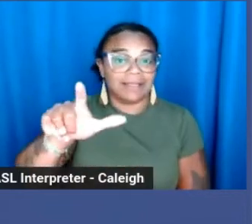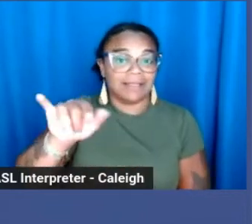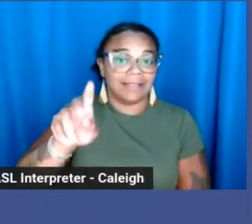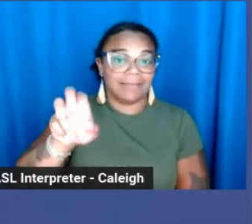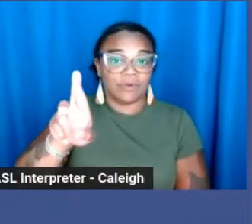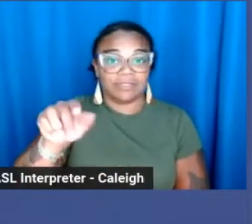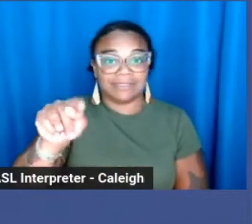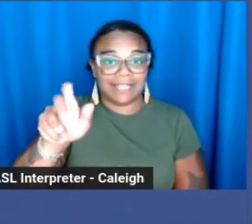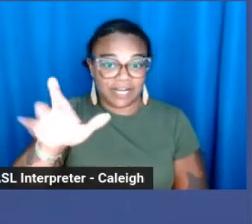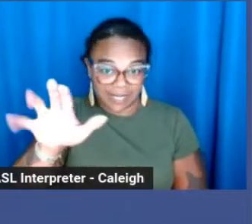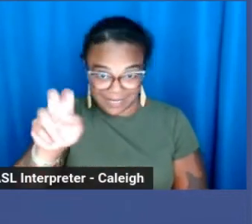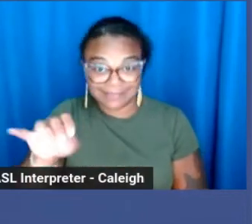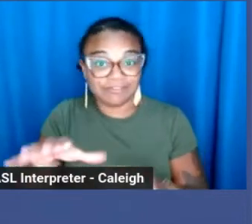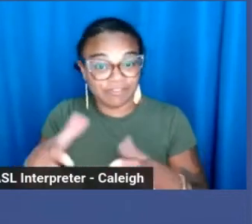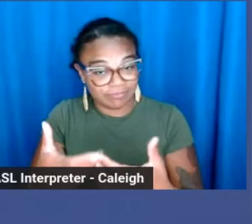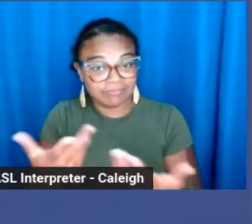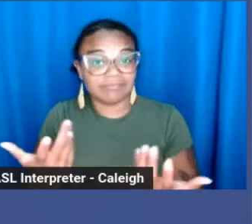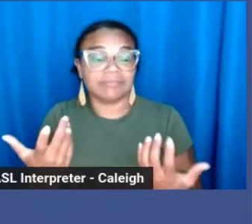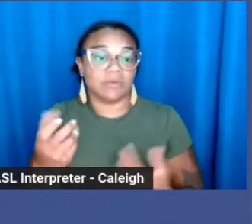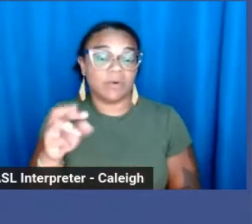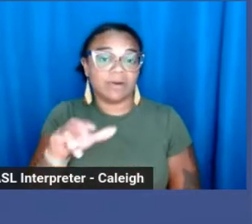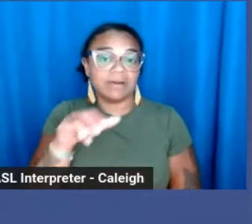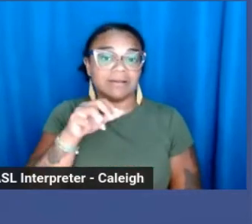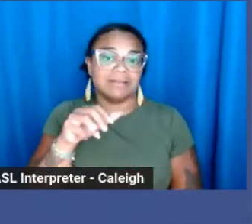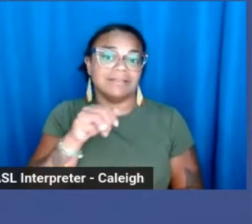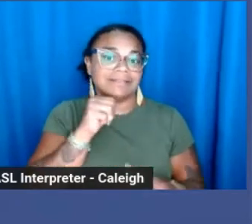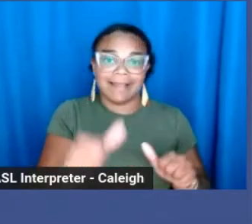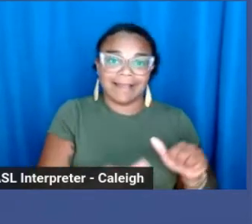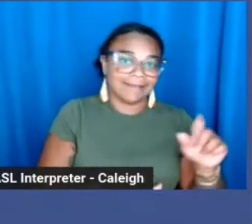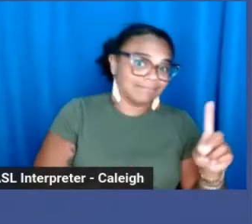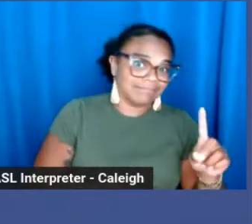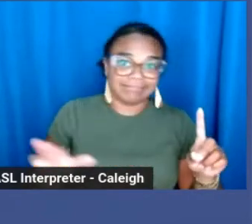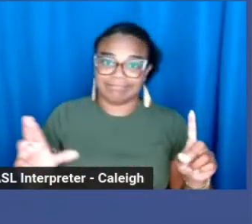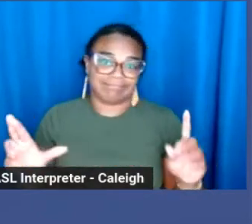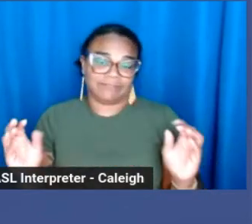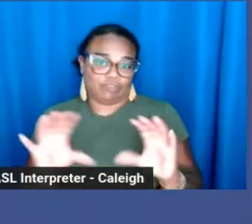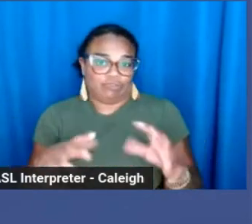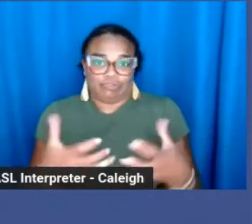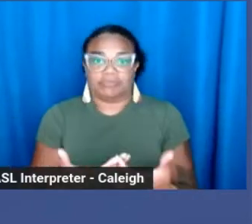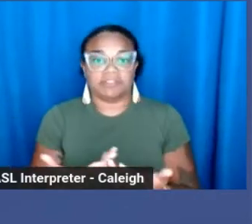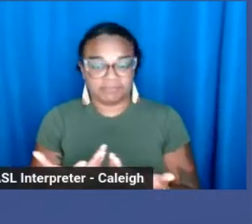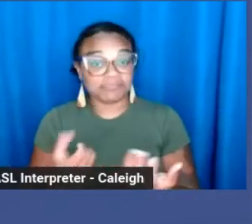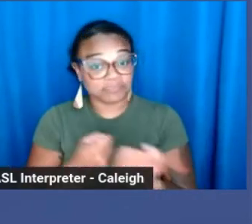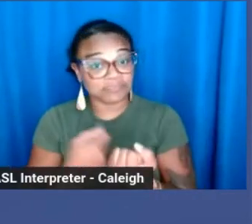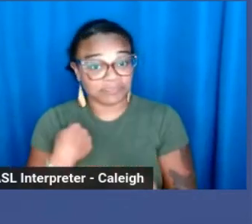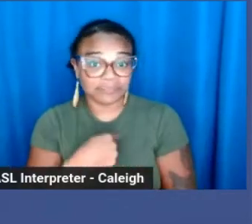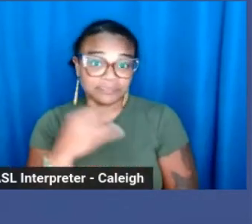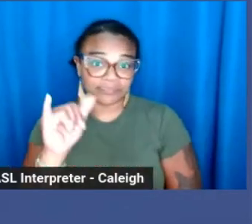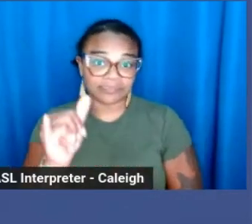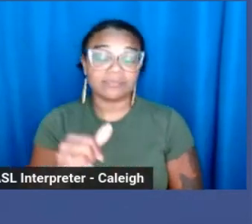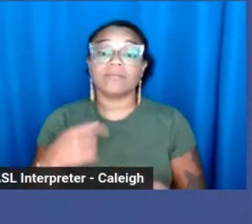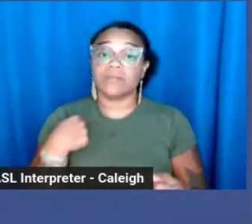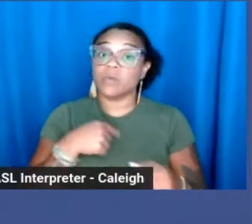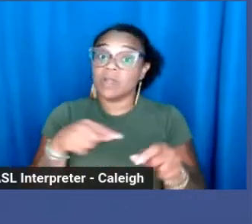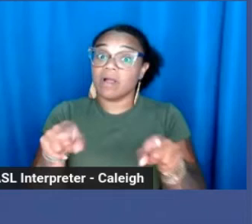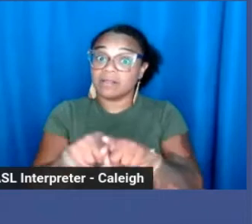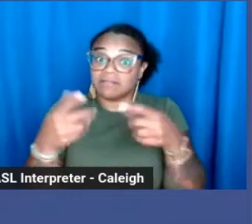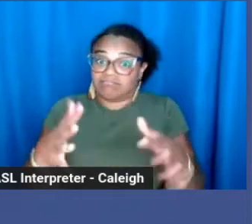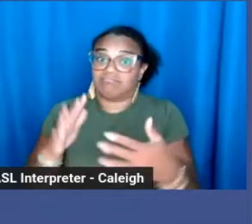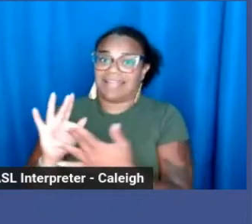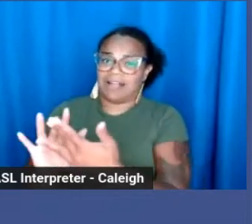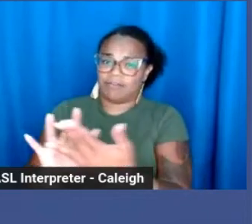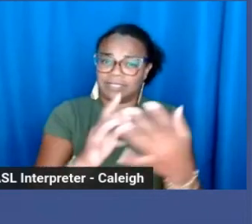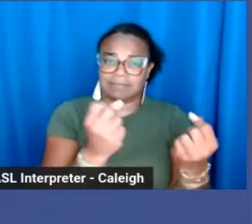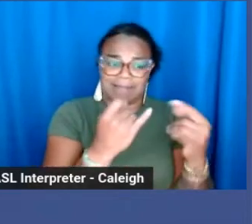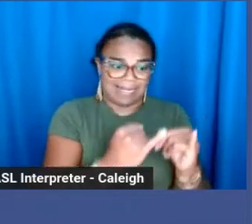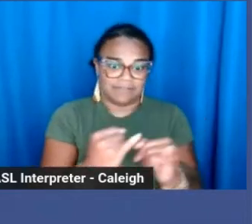or nonpartisan groups. We also did a lot of outreach to individuals by